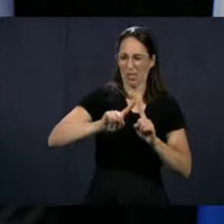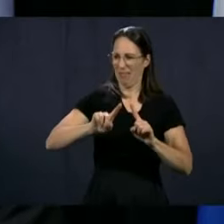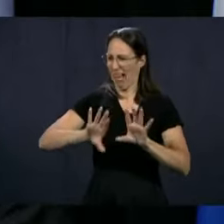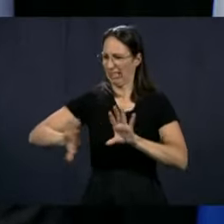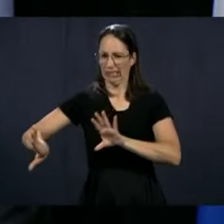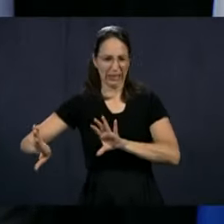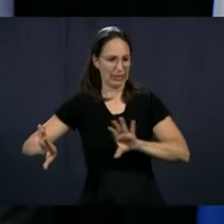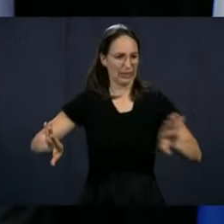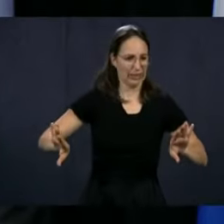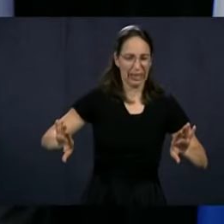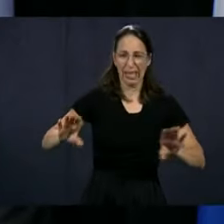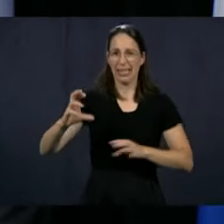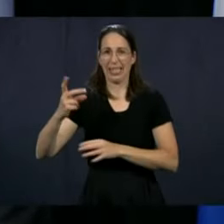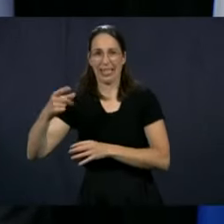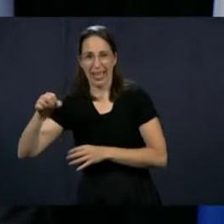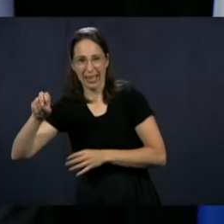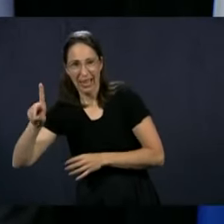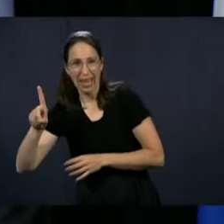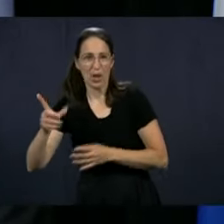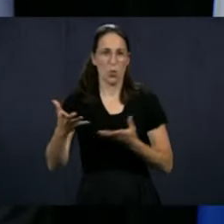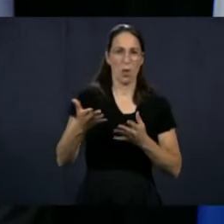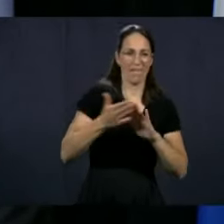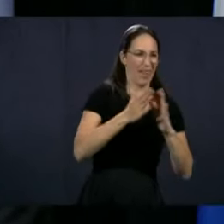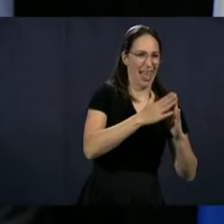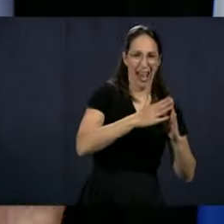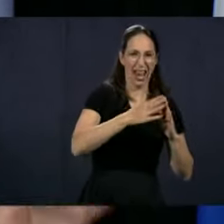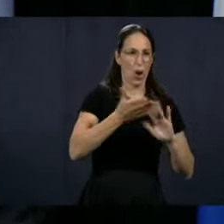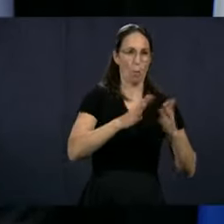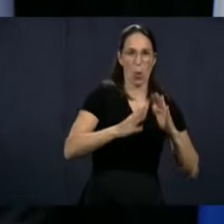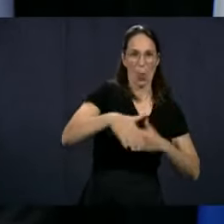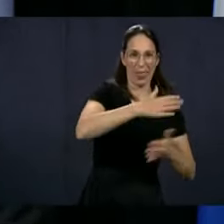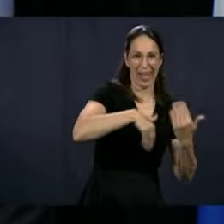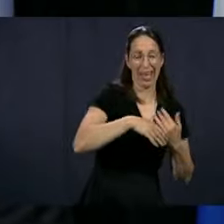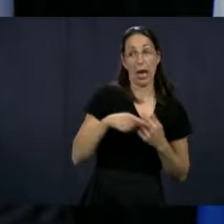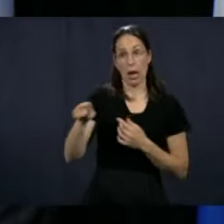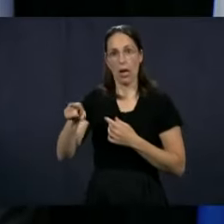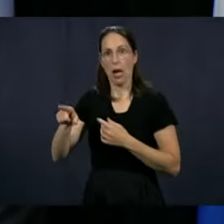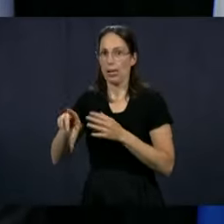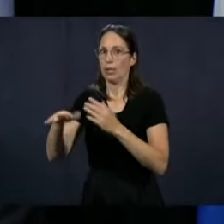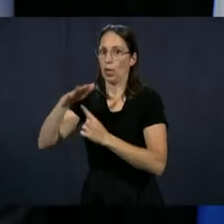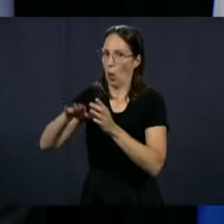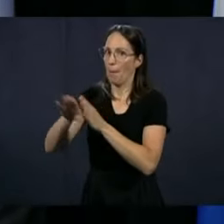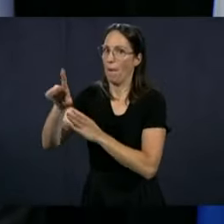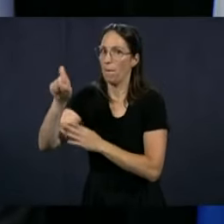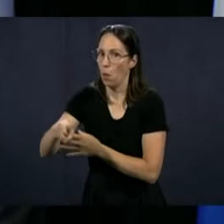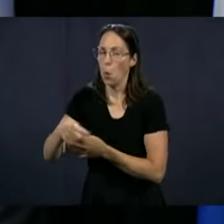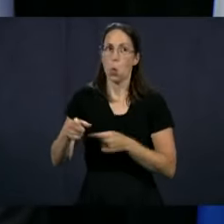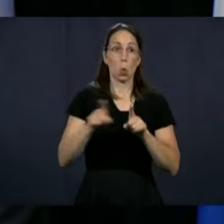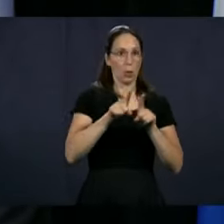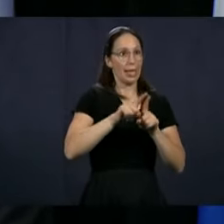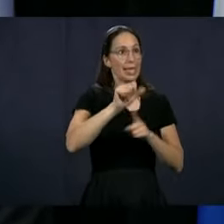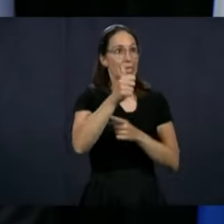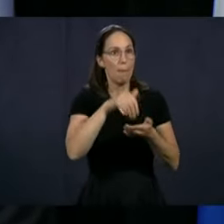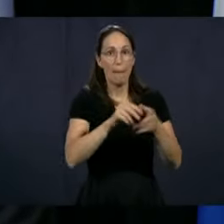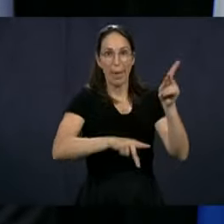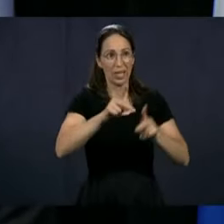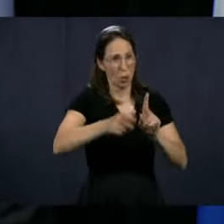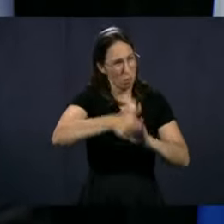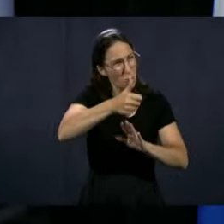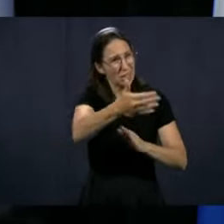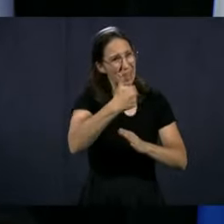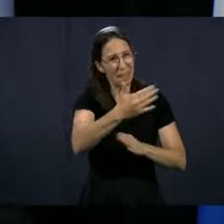worlds. Yes, there's still a lot of work to be done in CHSLDs. Yes, we need 10,000 people